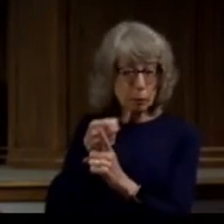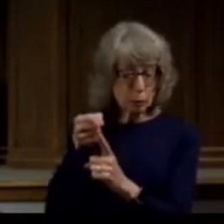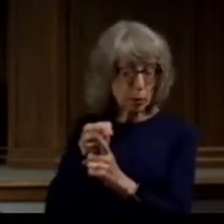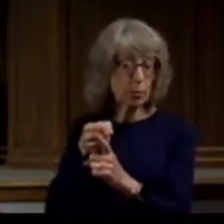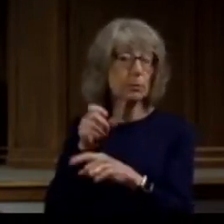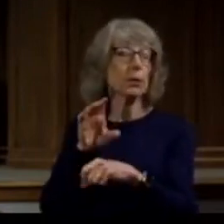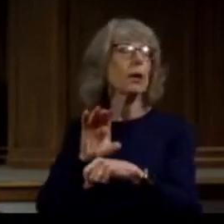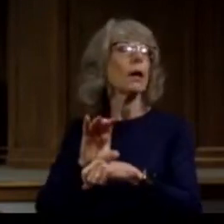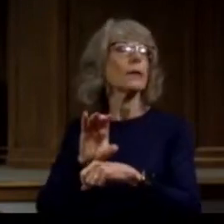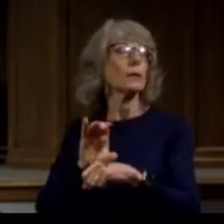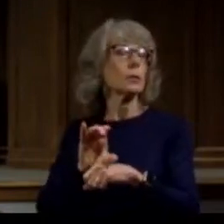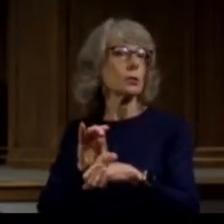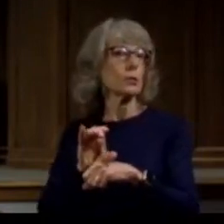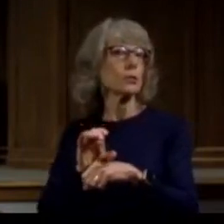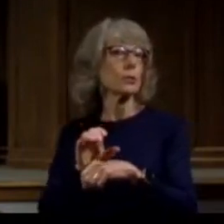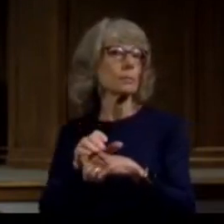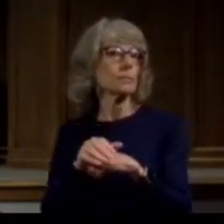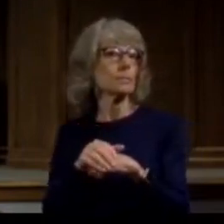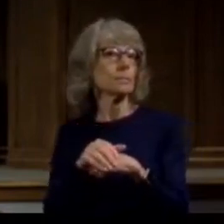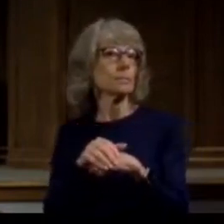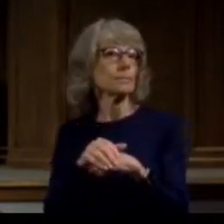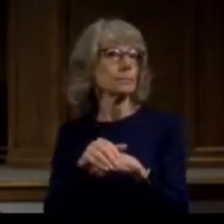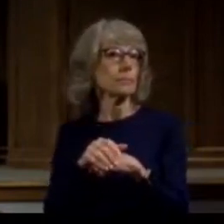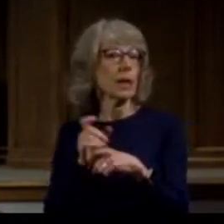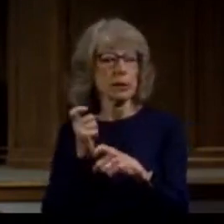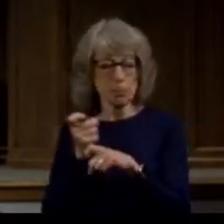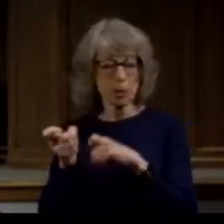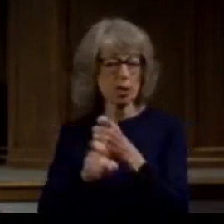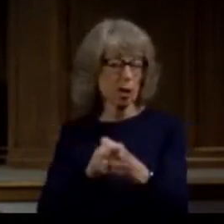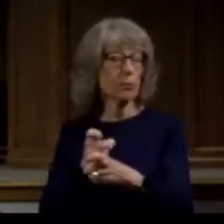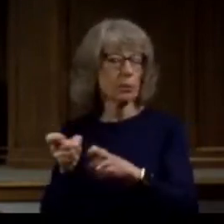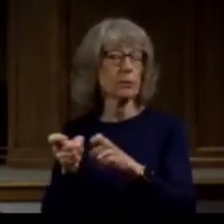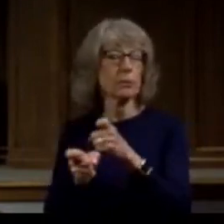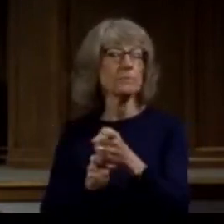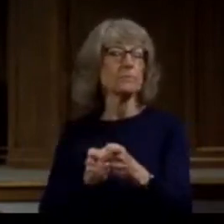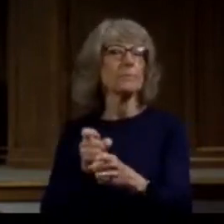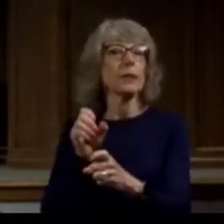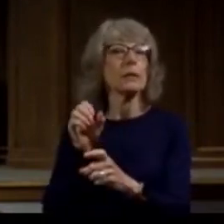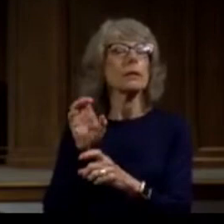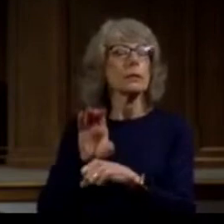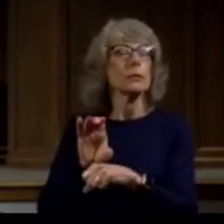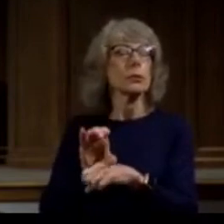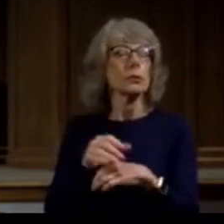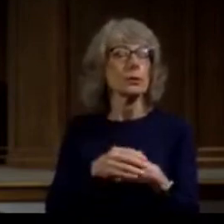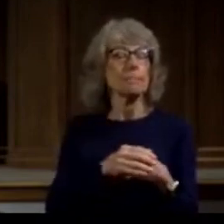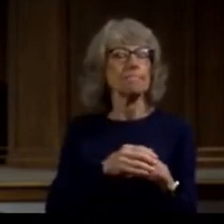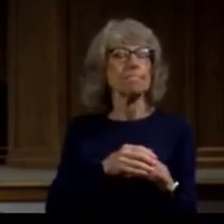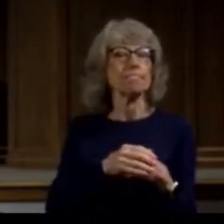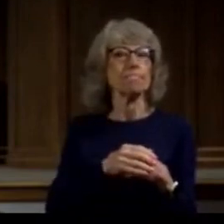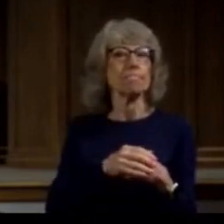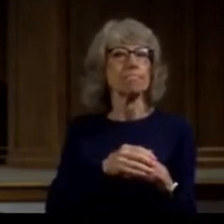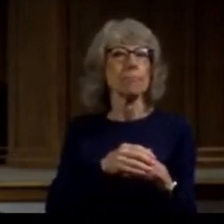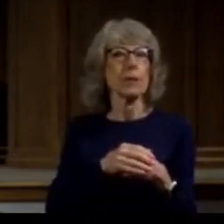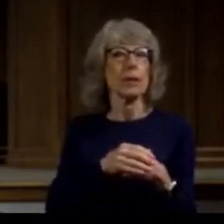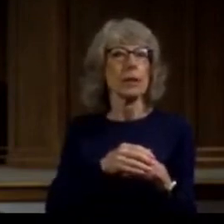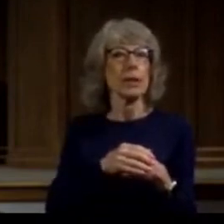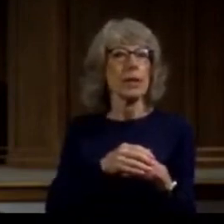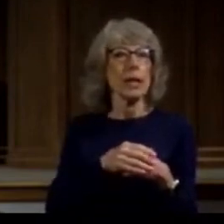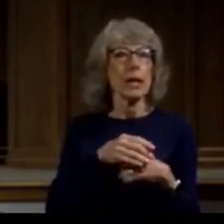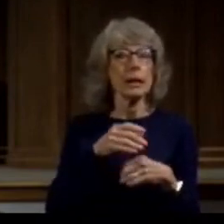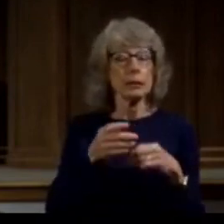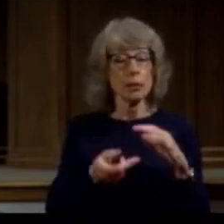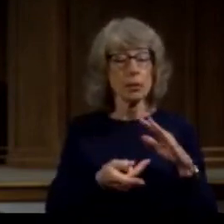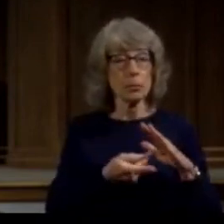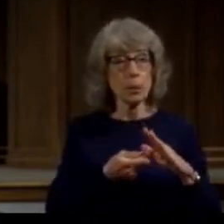And he is doing this. He is persecuting the church without any